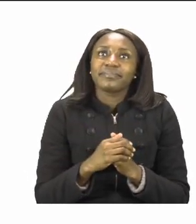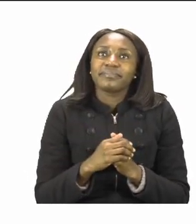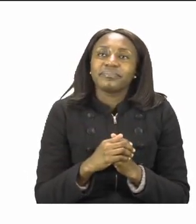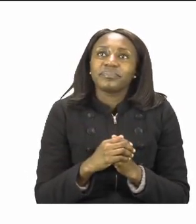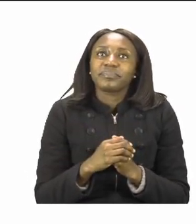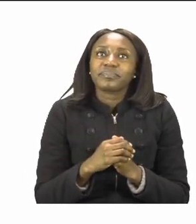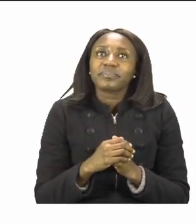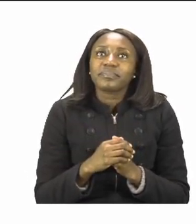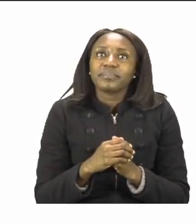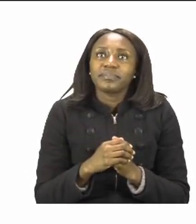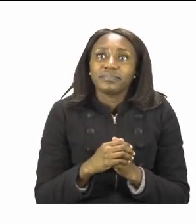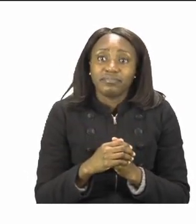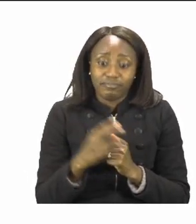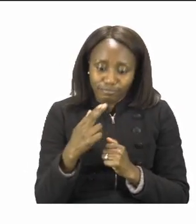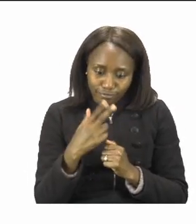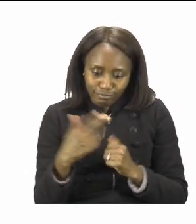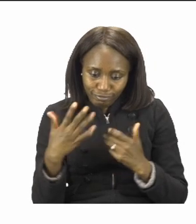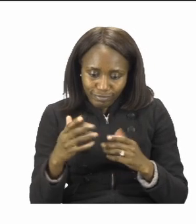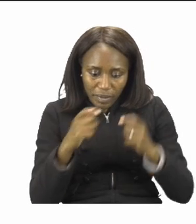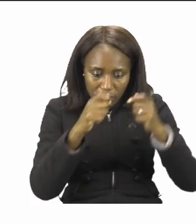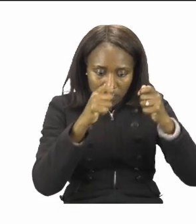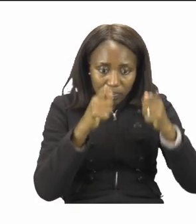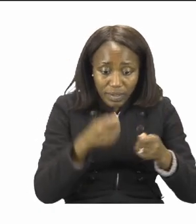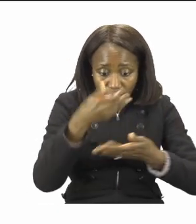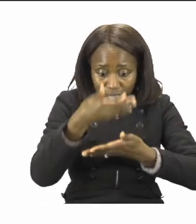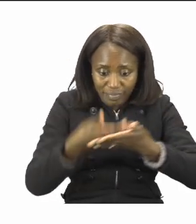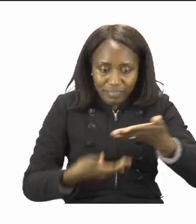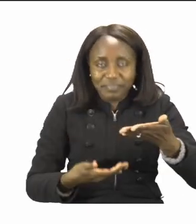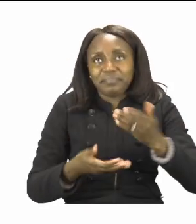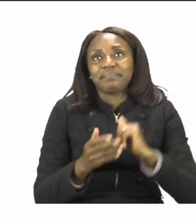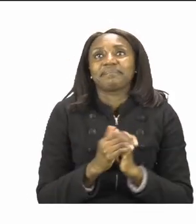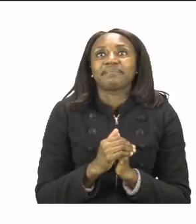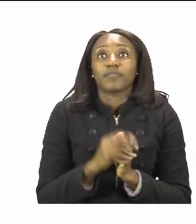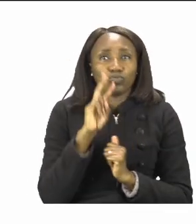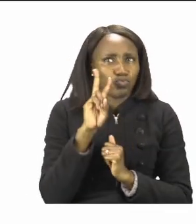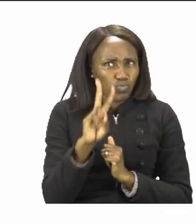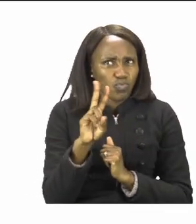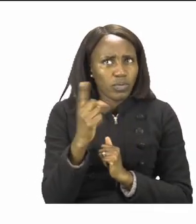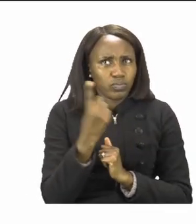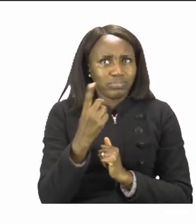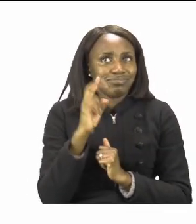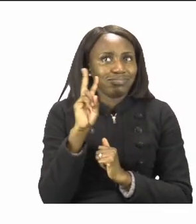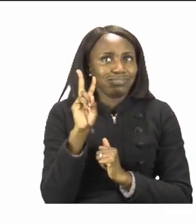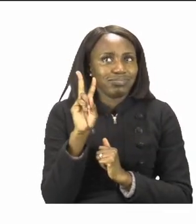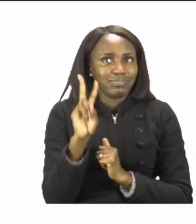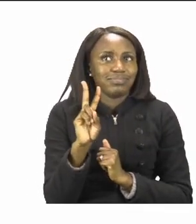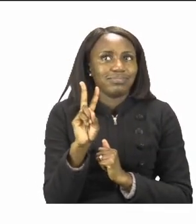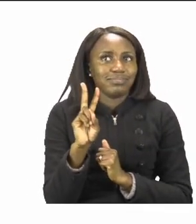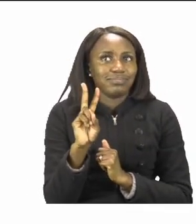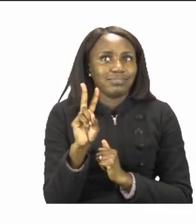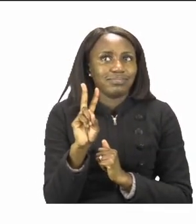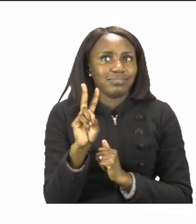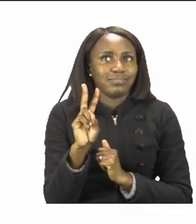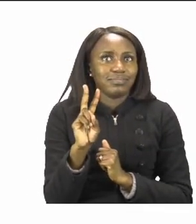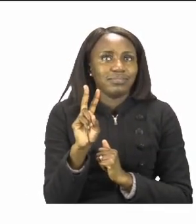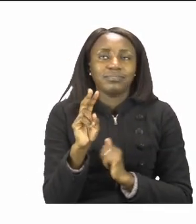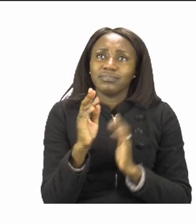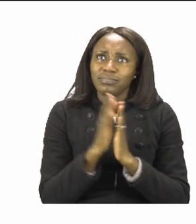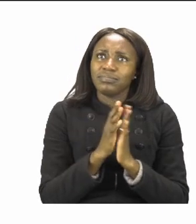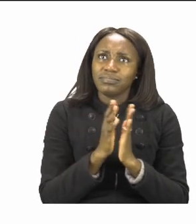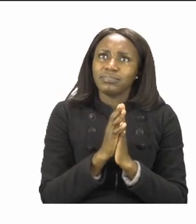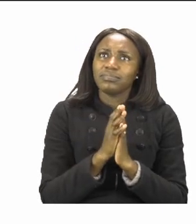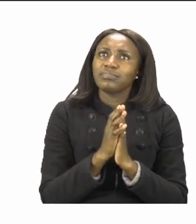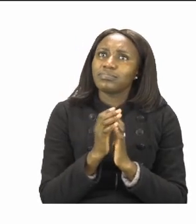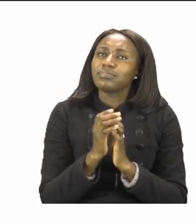it's going to be your job to paste those pictures on the page. Please make sure that you do this with an adult around